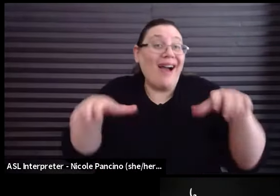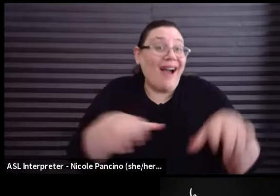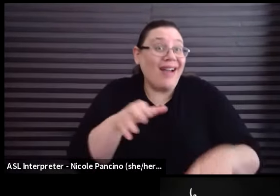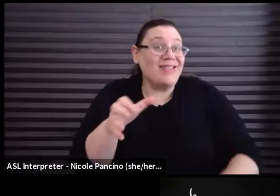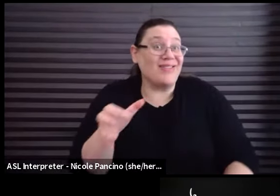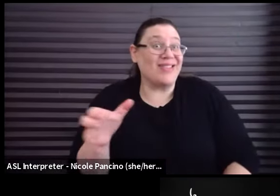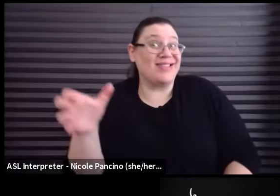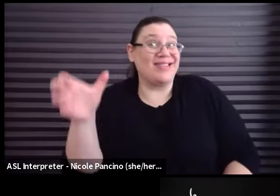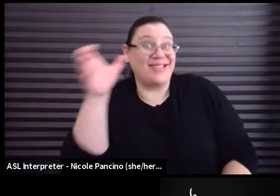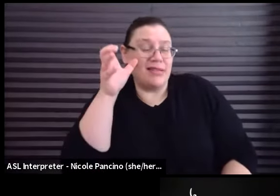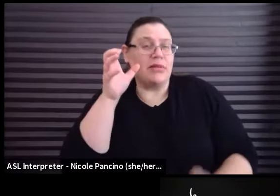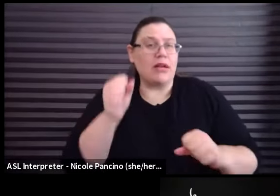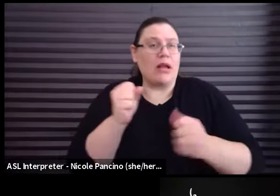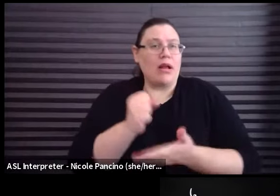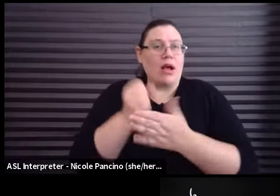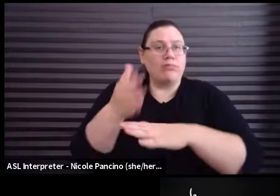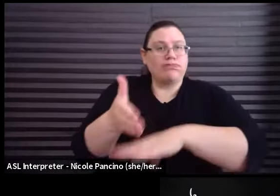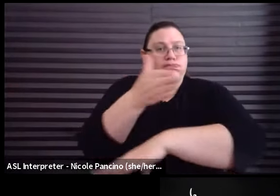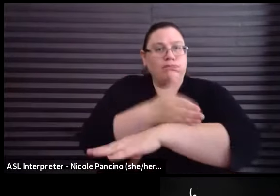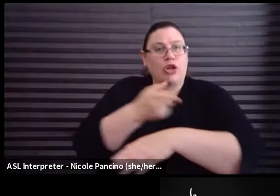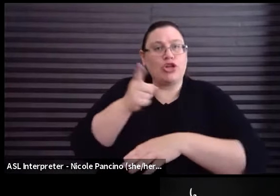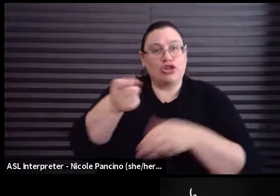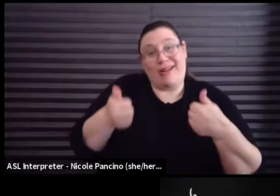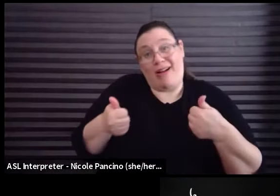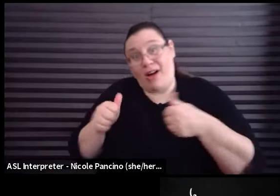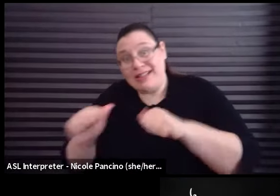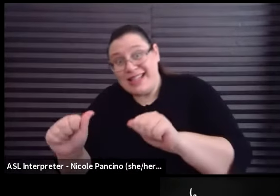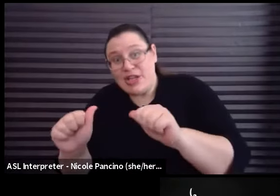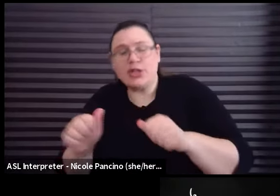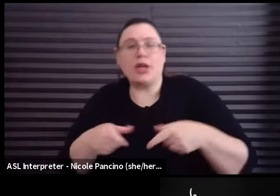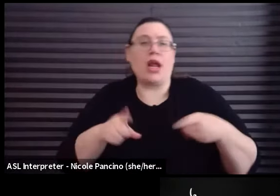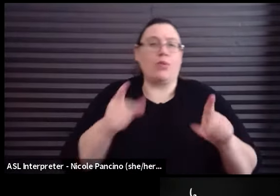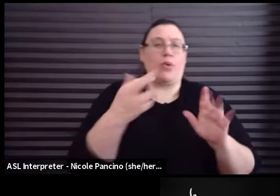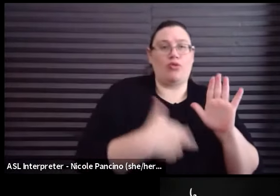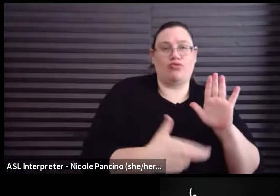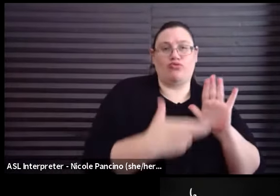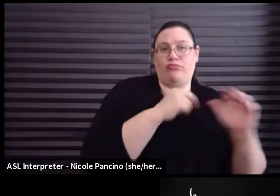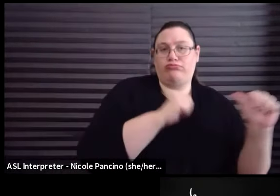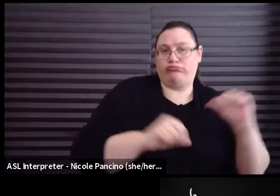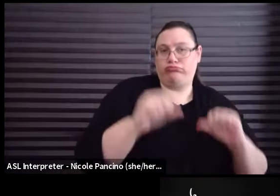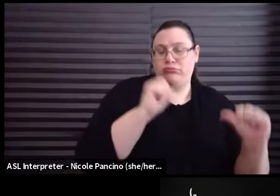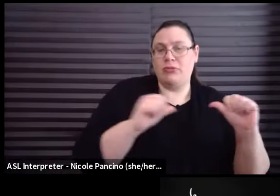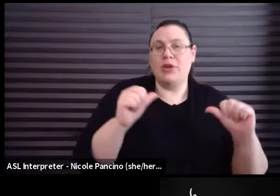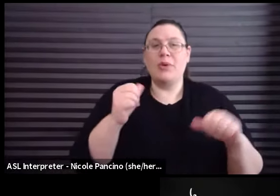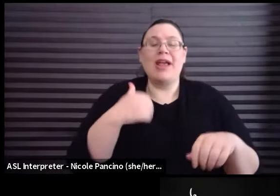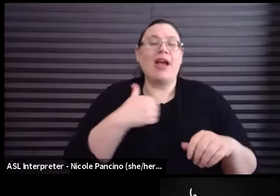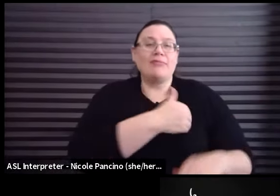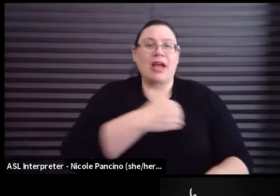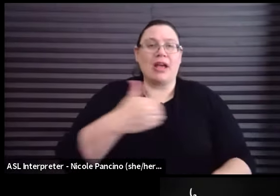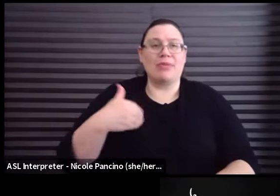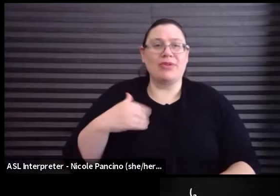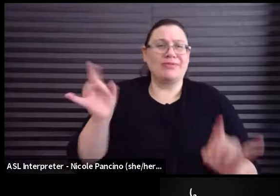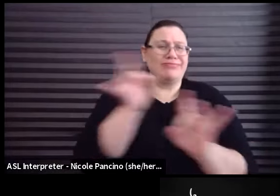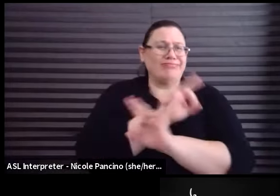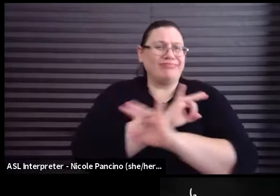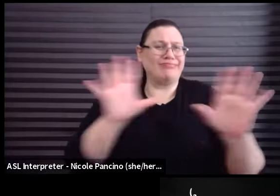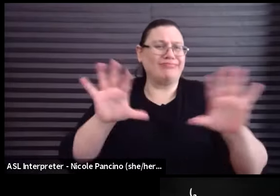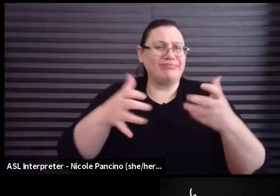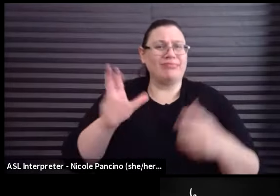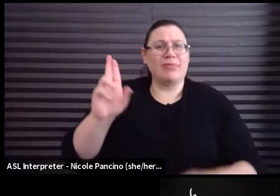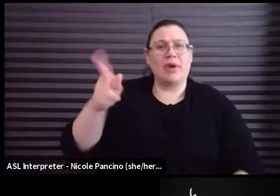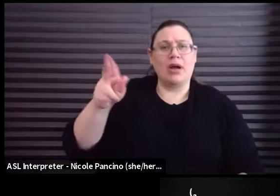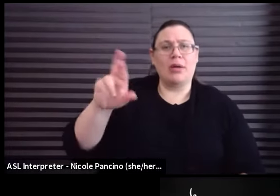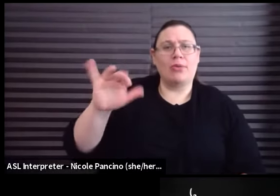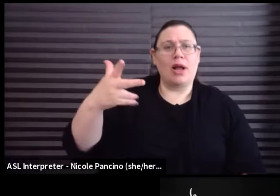actually help you in an audition and in a role. So we have members of the iconic improv and sketch comedy troupe, Upright Citizens